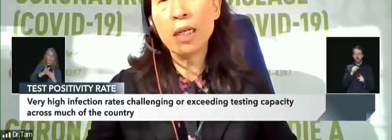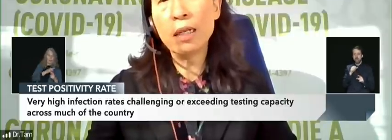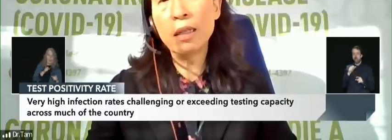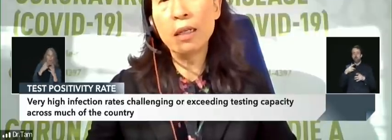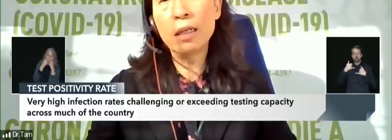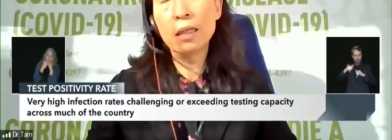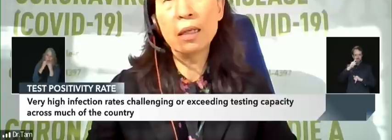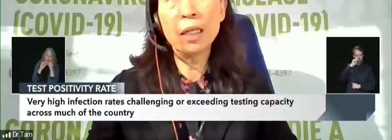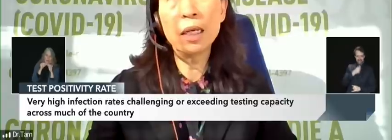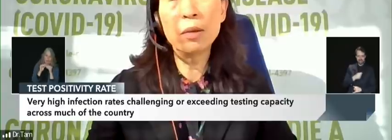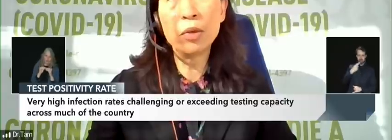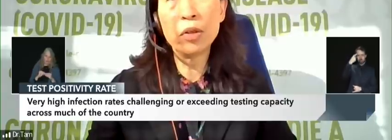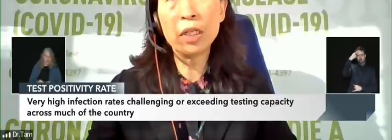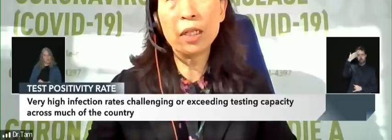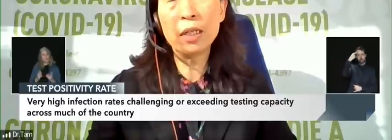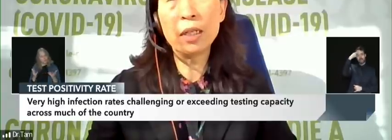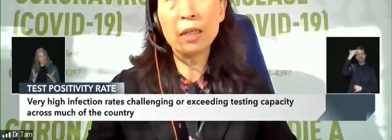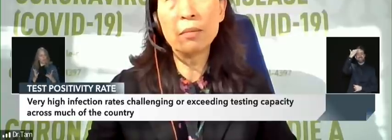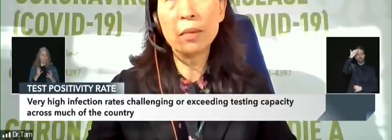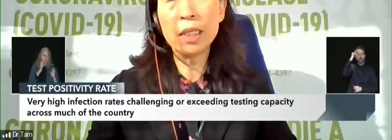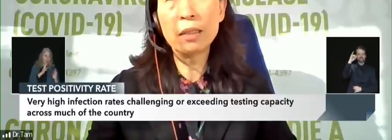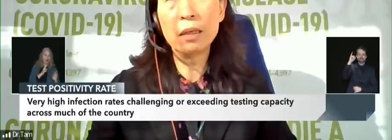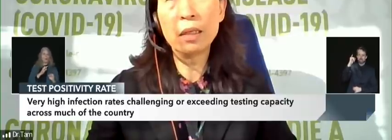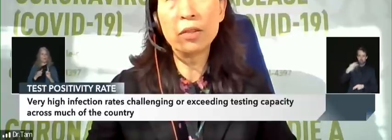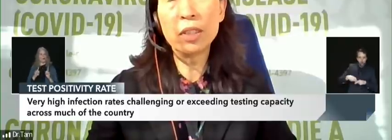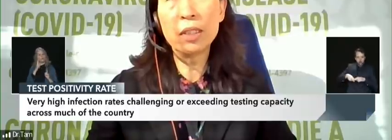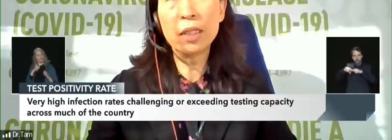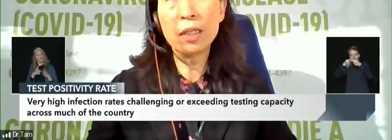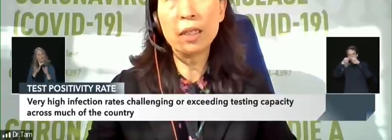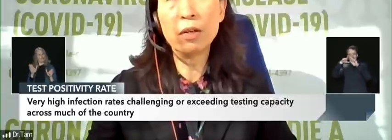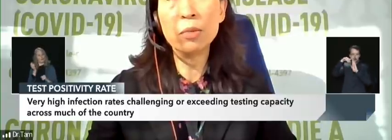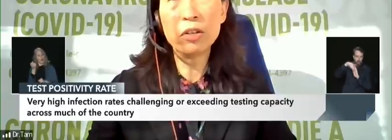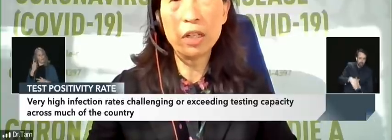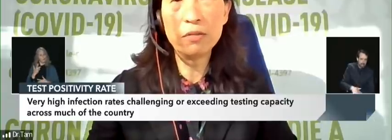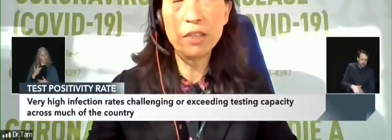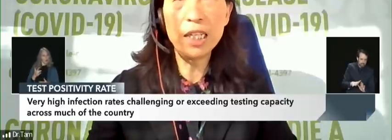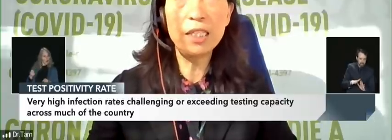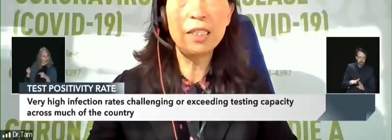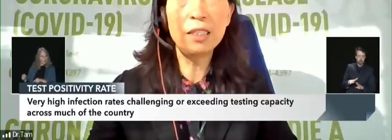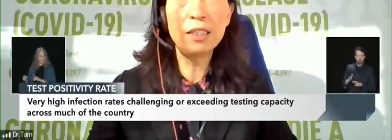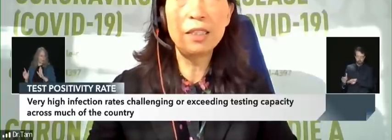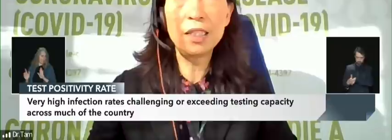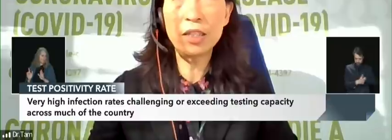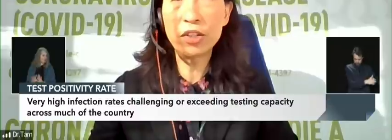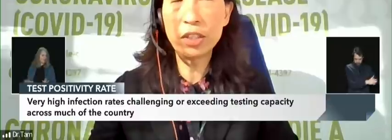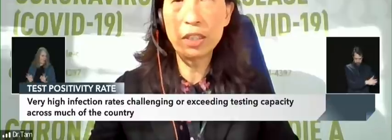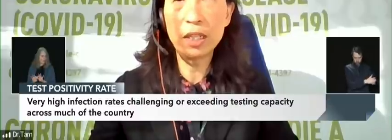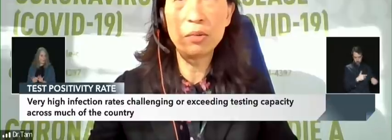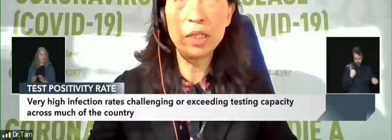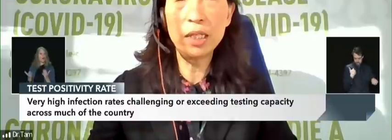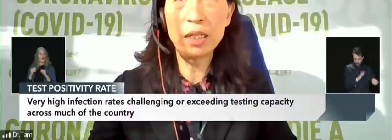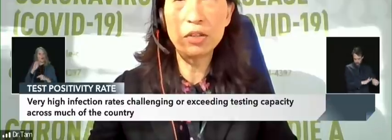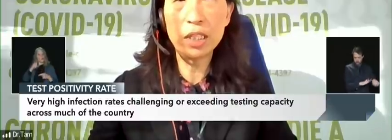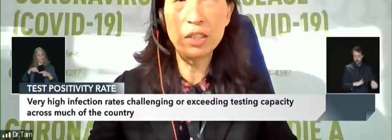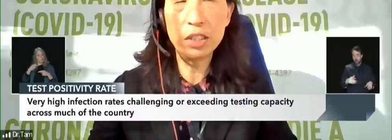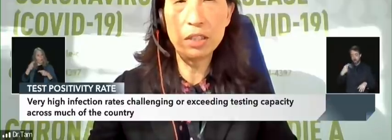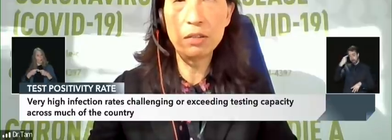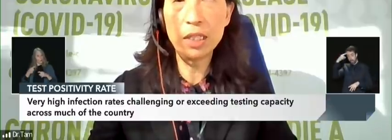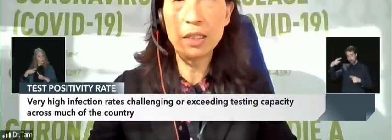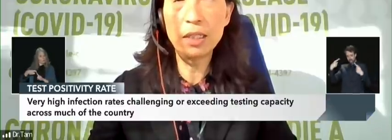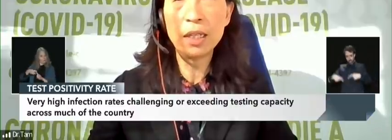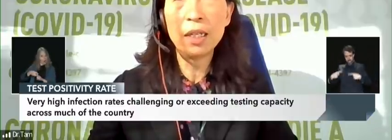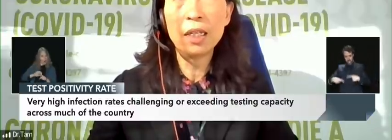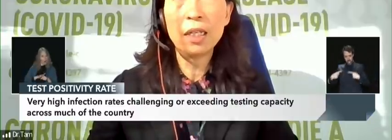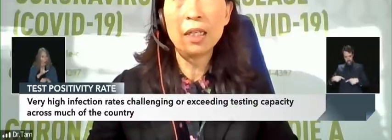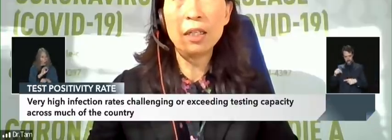I think at the border it's not just the Omicron related detection that we are